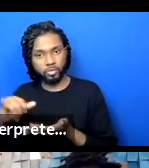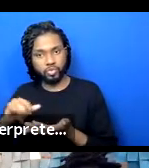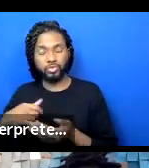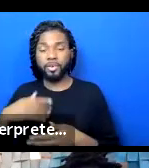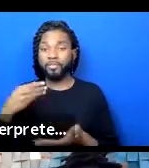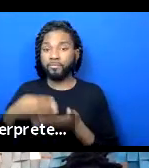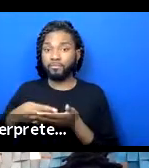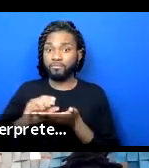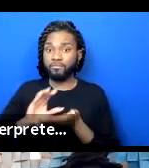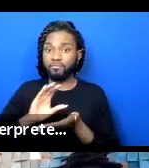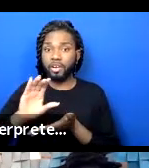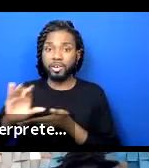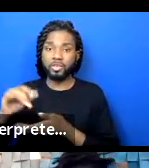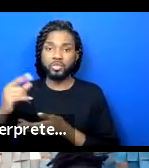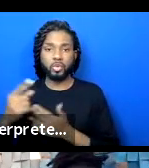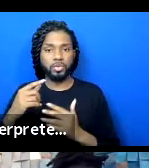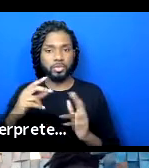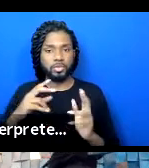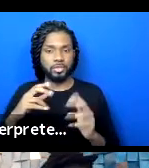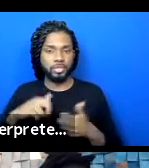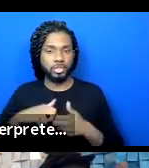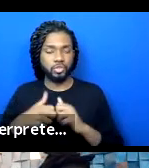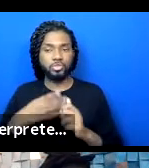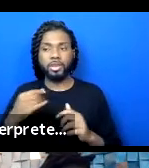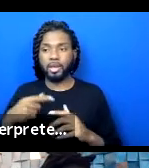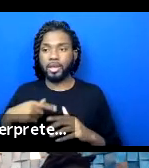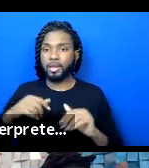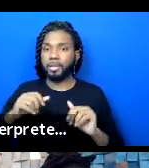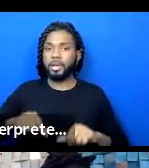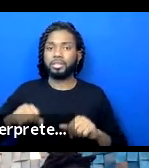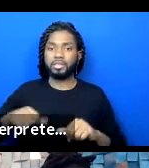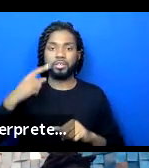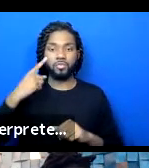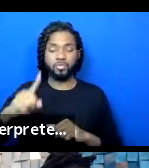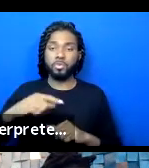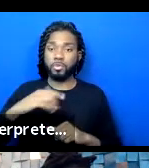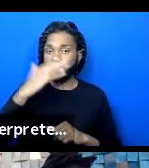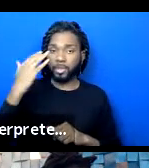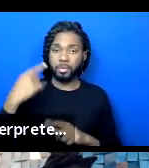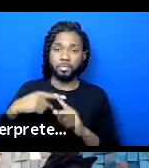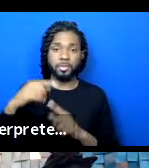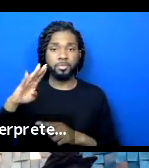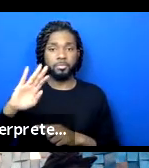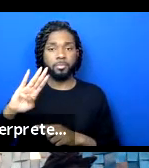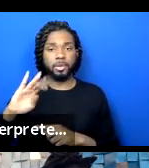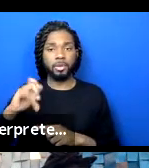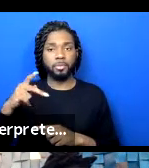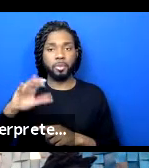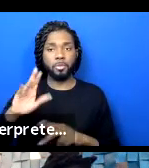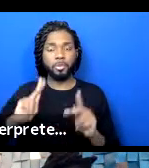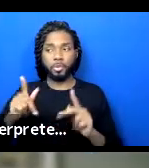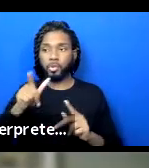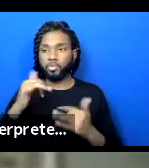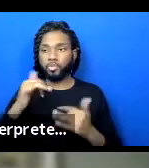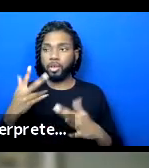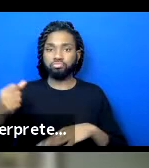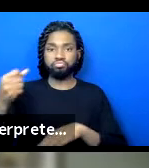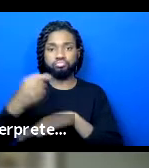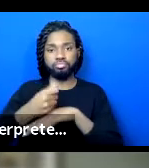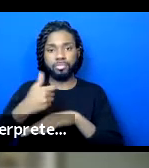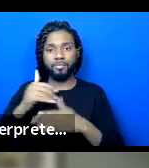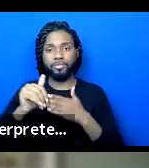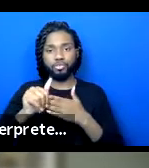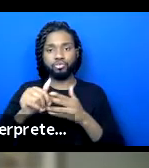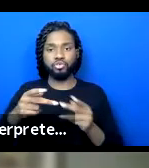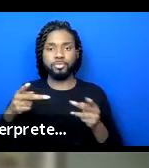issue and capacity, particularly for Black and BIPOC folks who are stepping into great leadership right now. So we are aware of